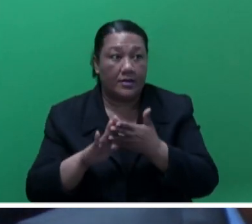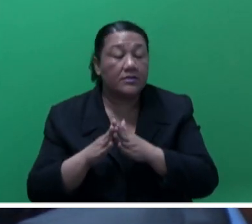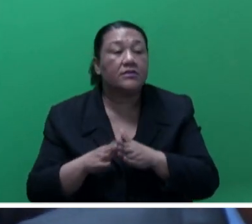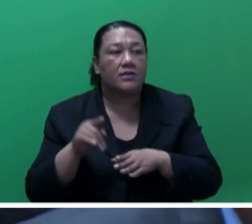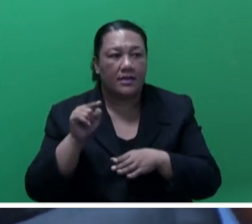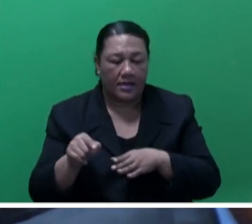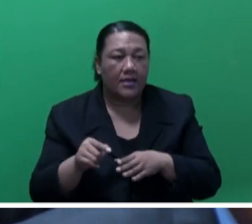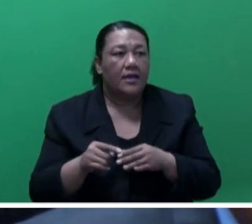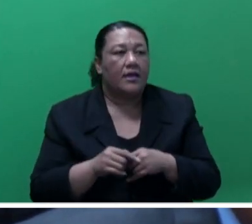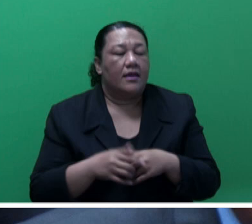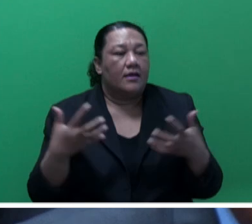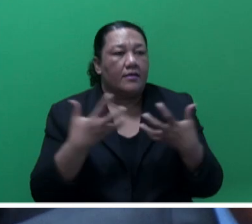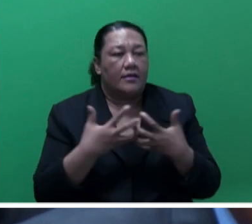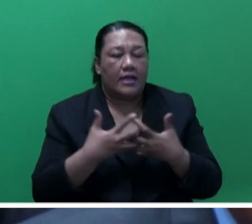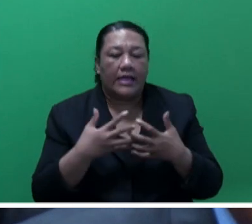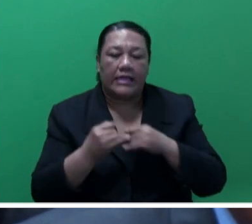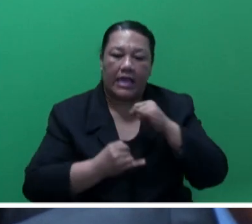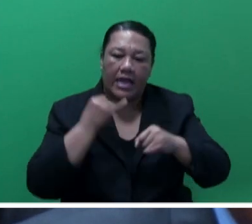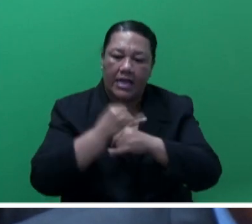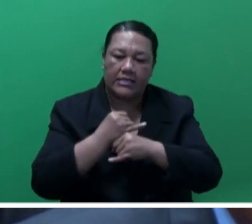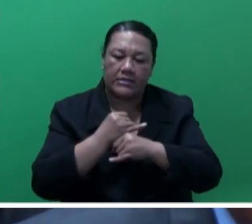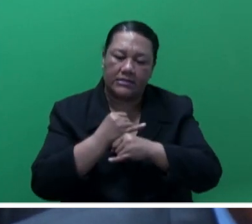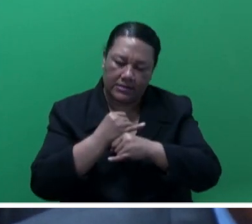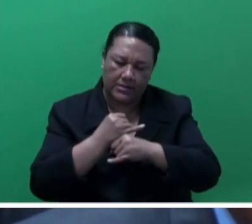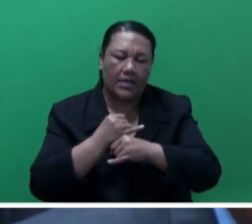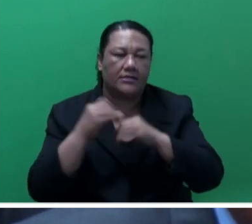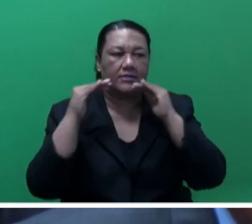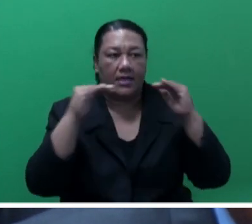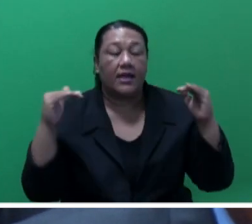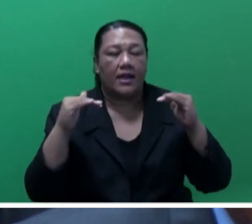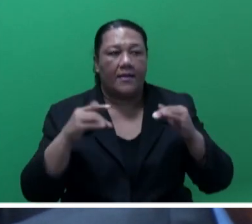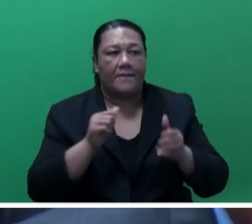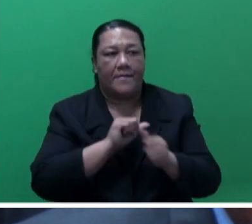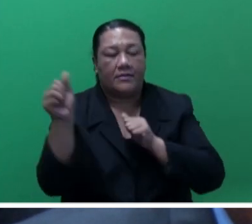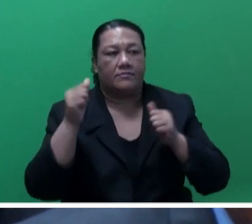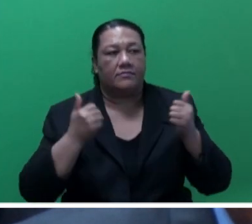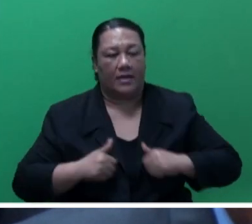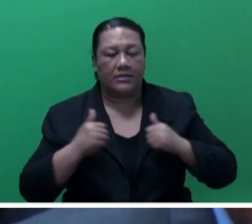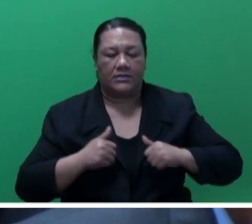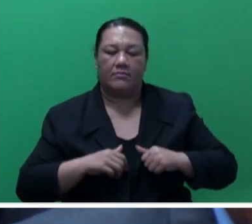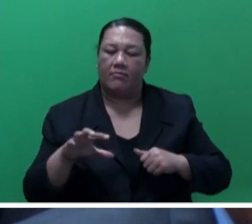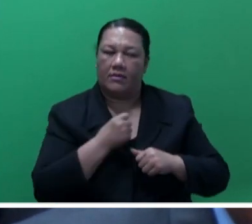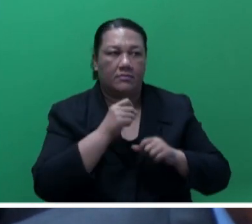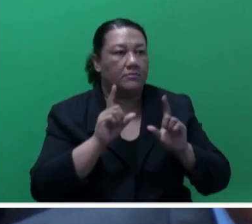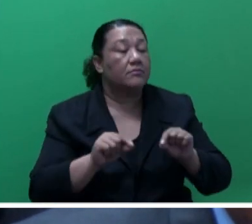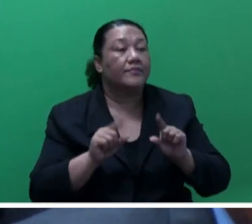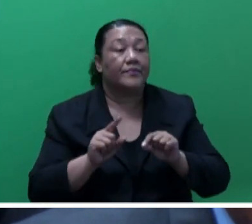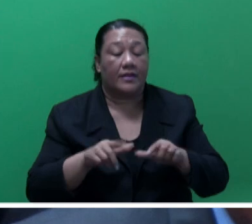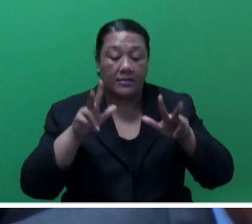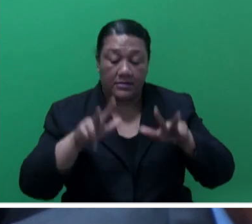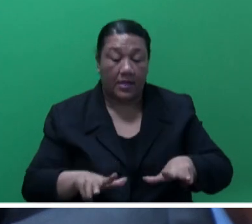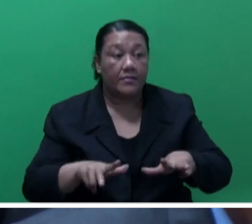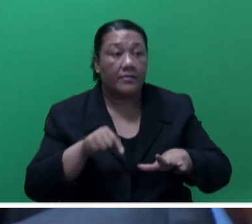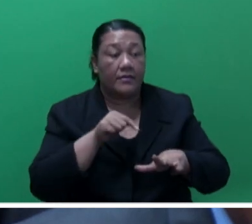with the international standards and best practices. Madam Deputy Speaker, the signing of this Memorandum of